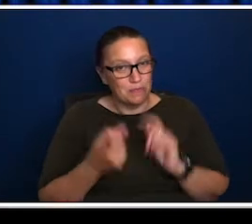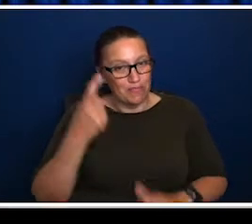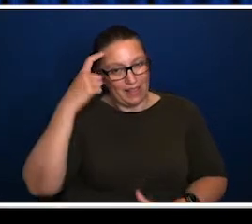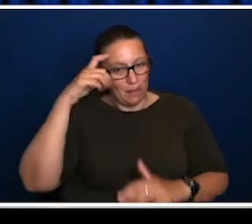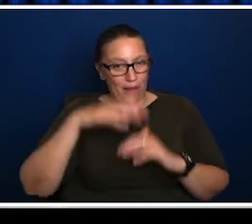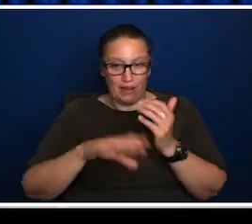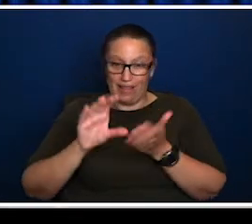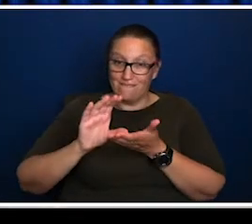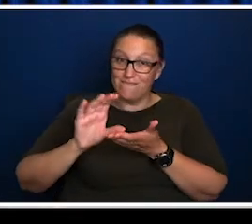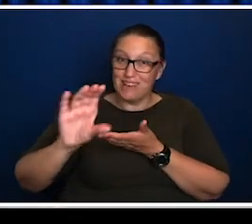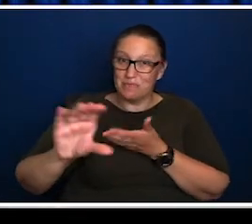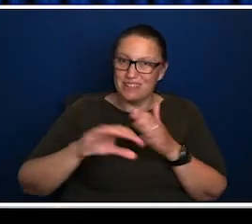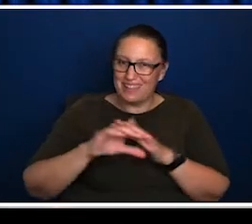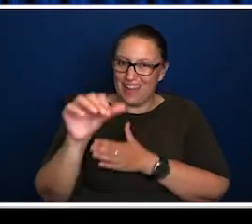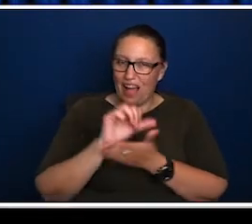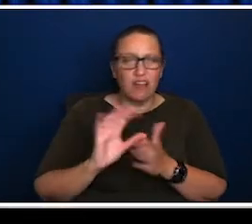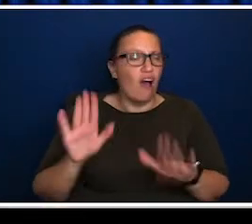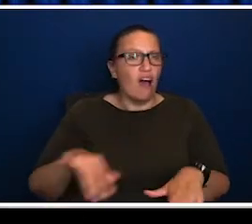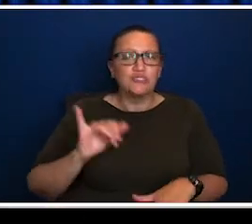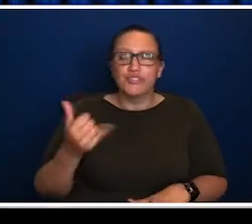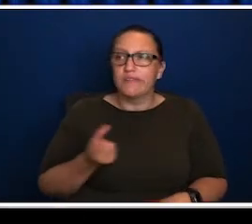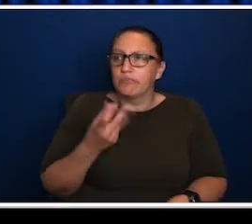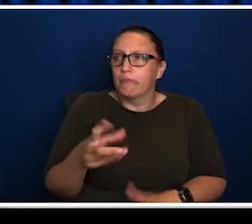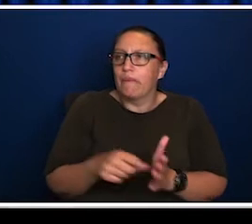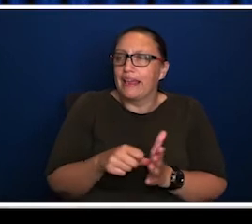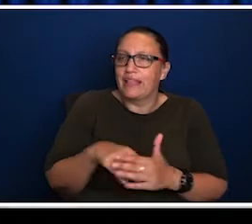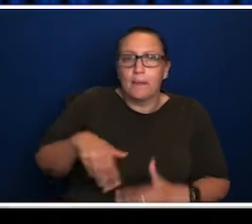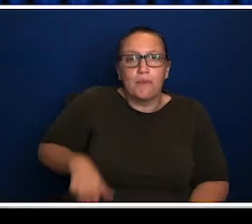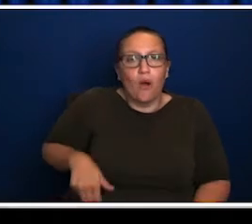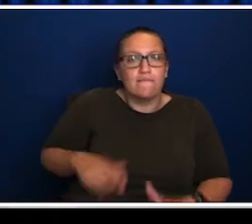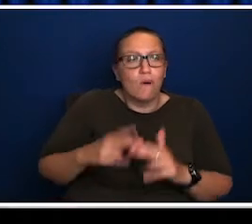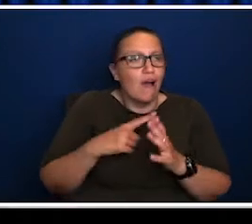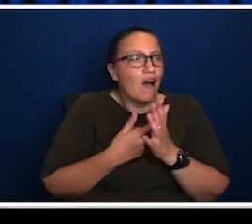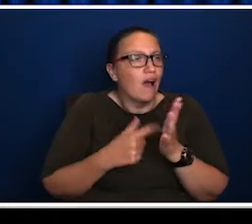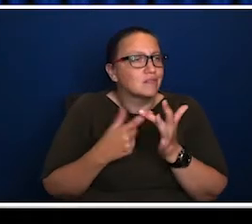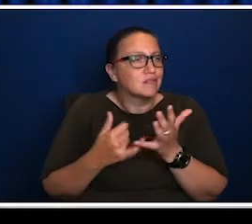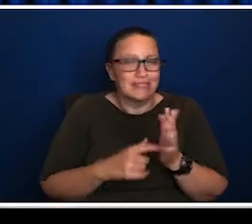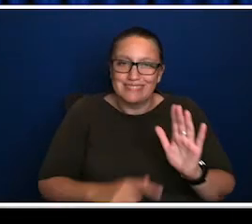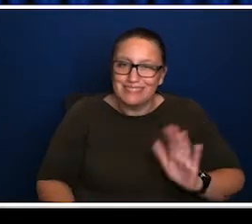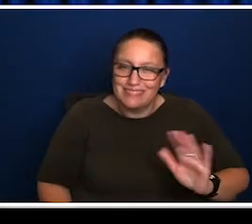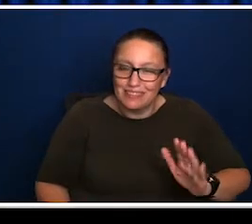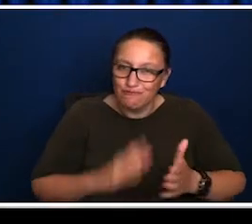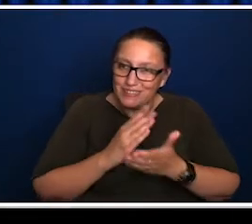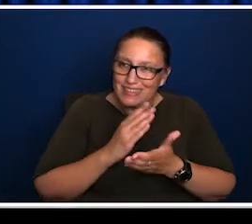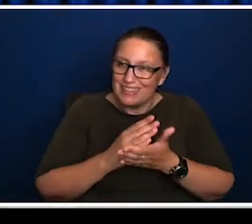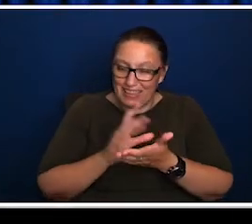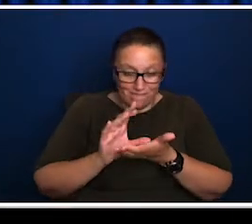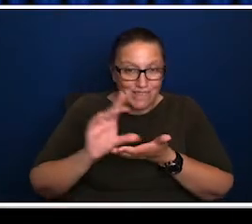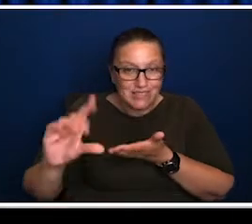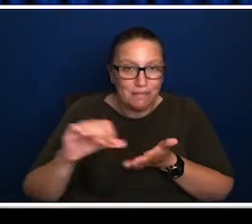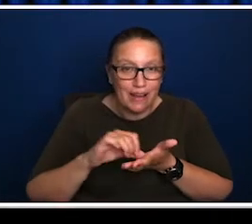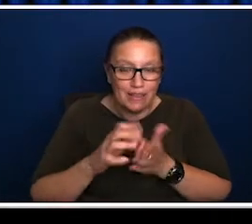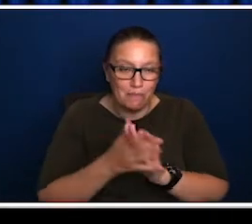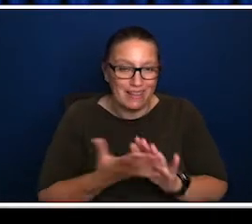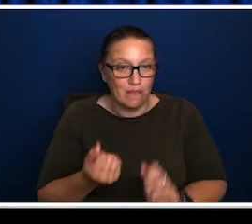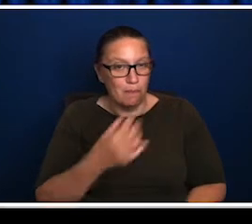think there's the tendency to think about investment in the arts as simply putting money into the pockets of artists, as opposed to